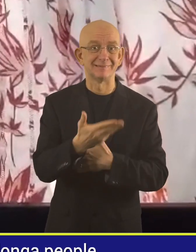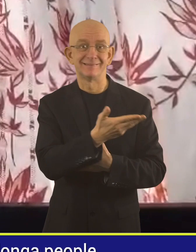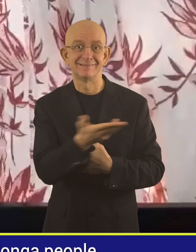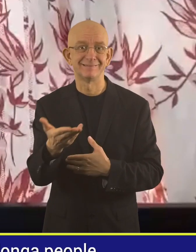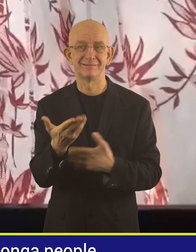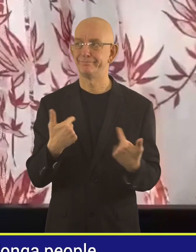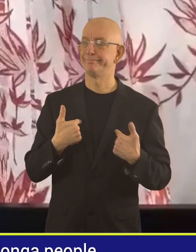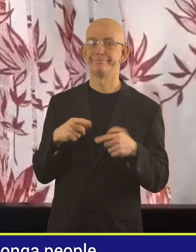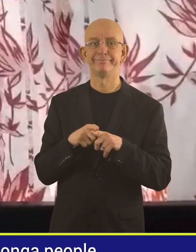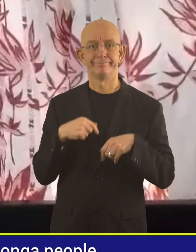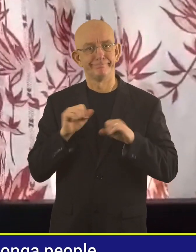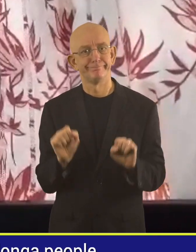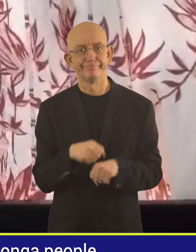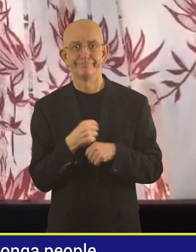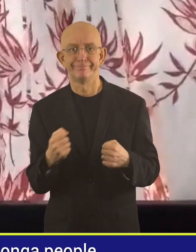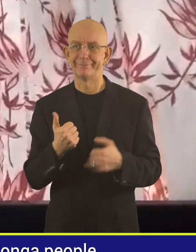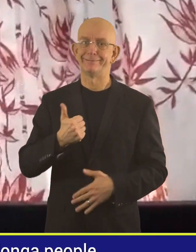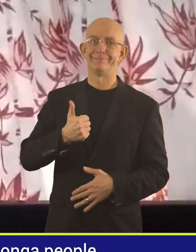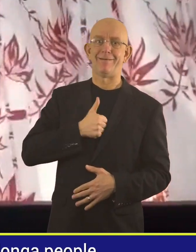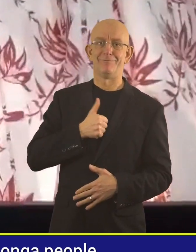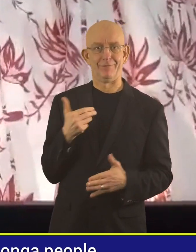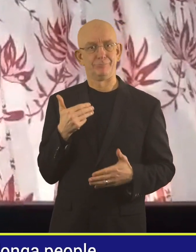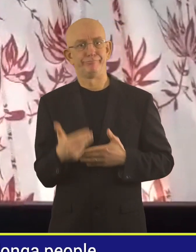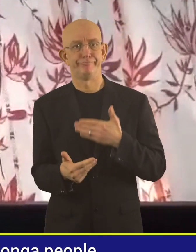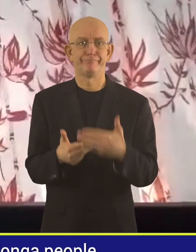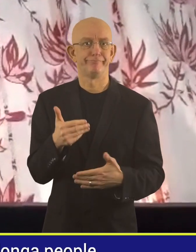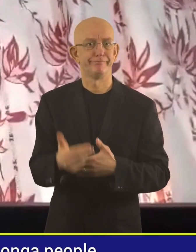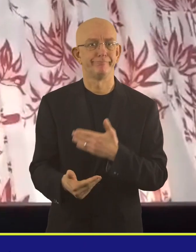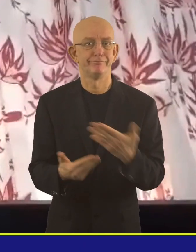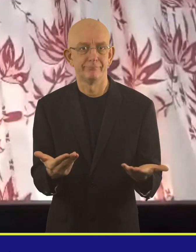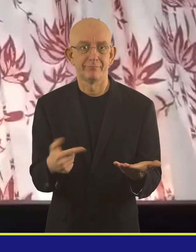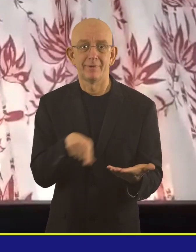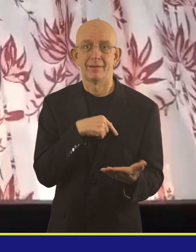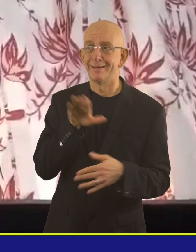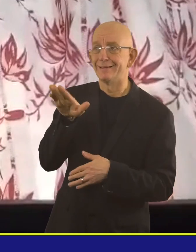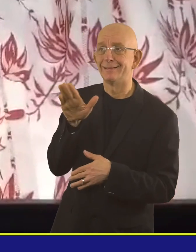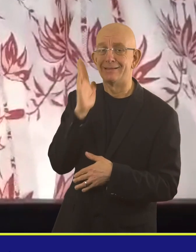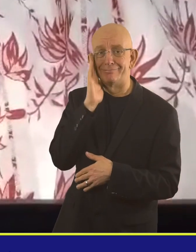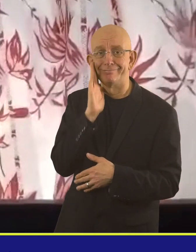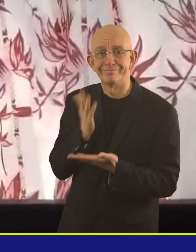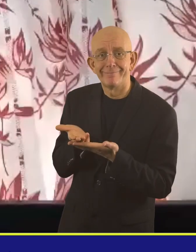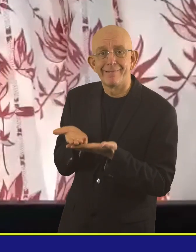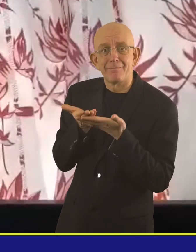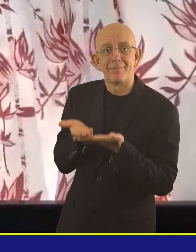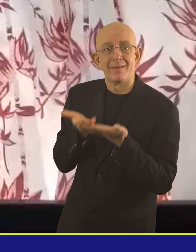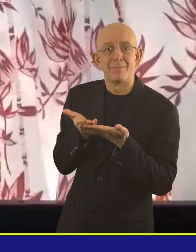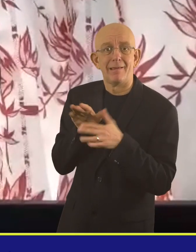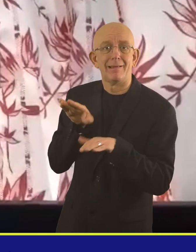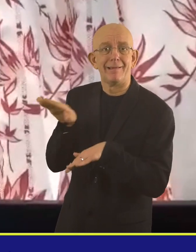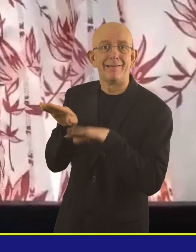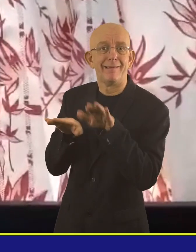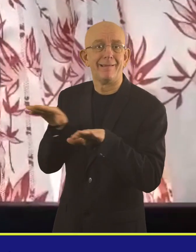people in Tonga can't do anything by themselves. All they are doing is dependent on